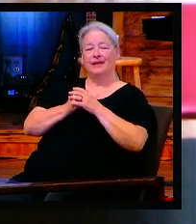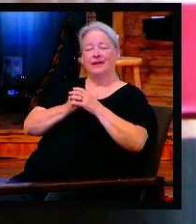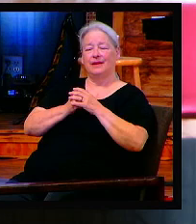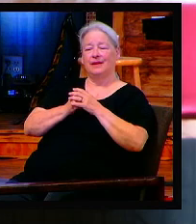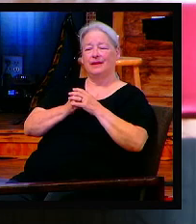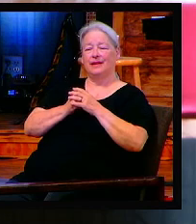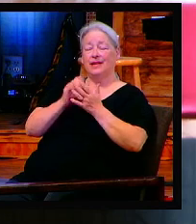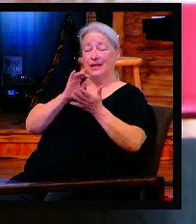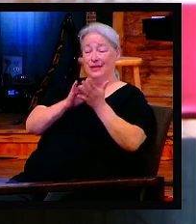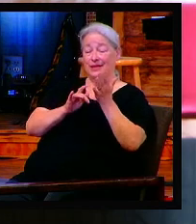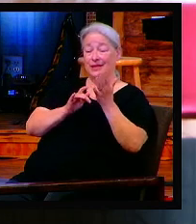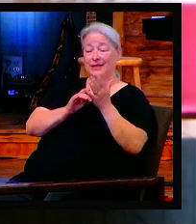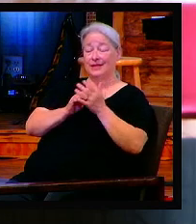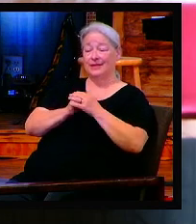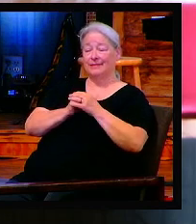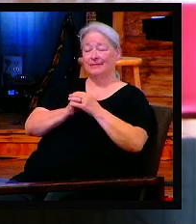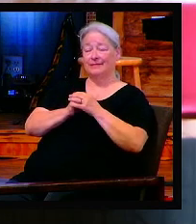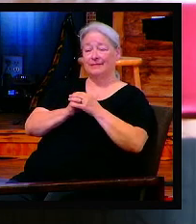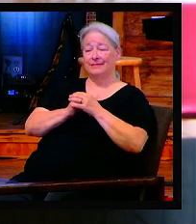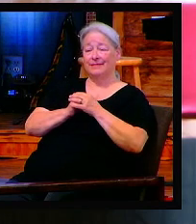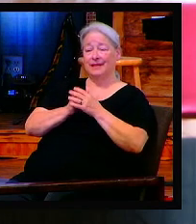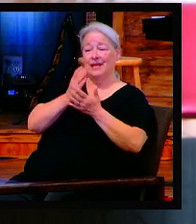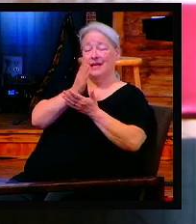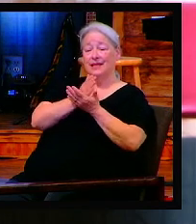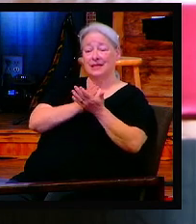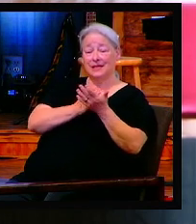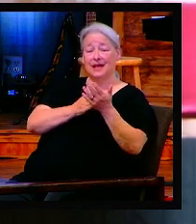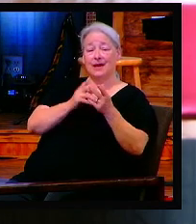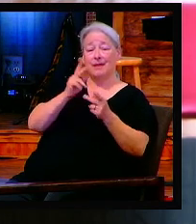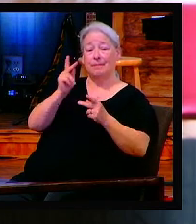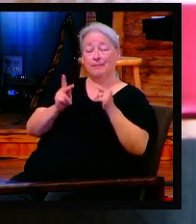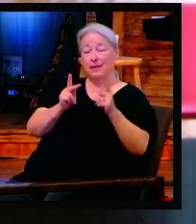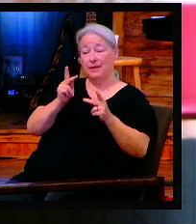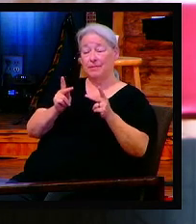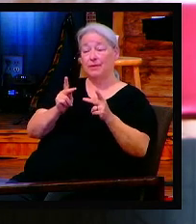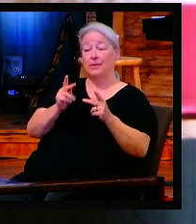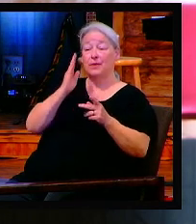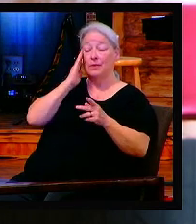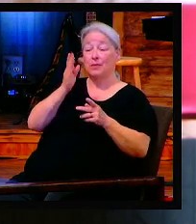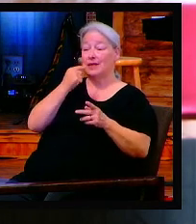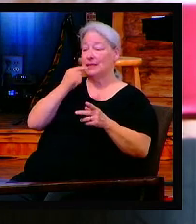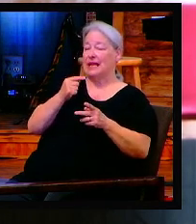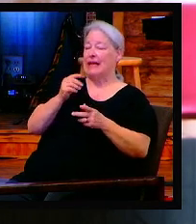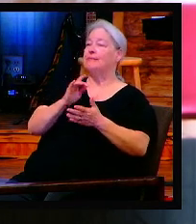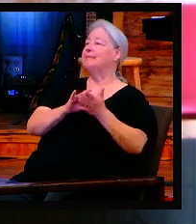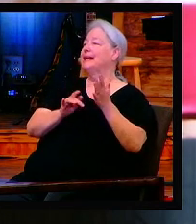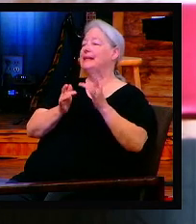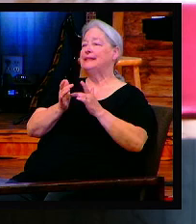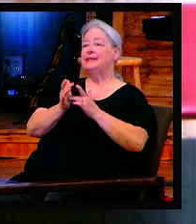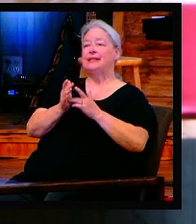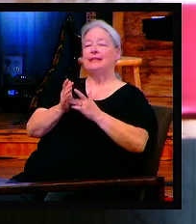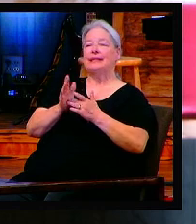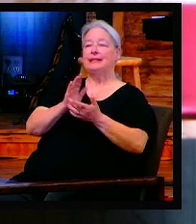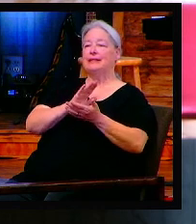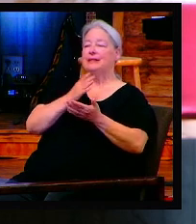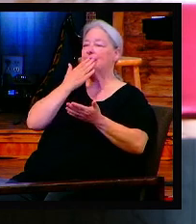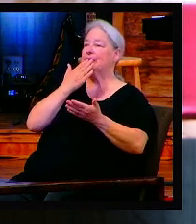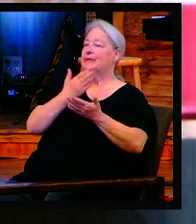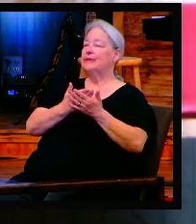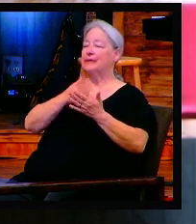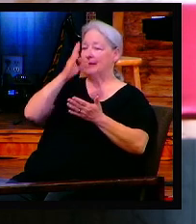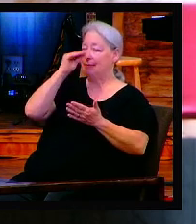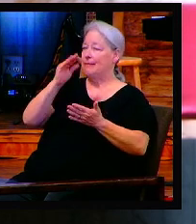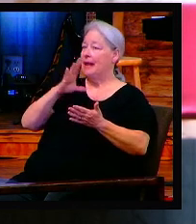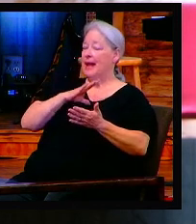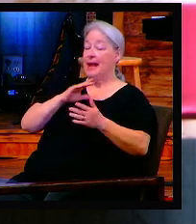And can I say this just very bluntly? Jesus is either God in the flesh or he's a psycho crazy man. If you believe this,